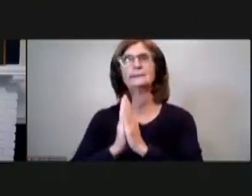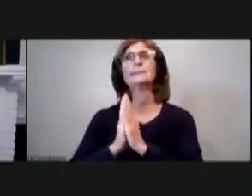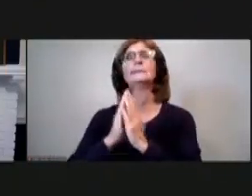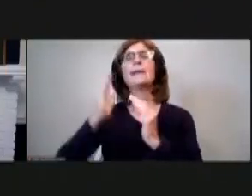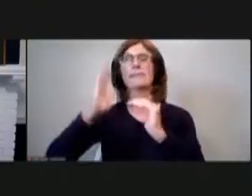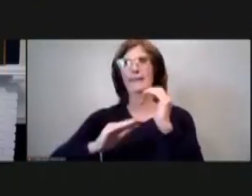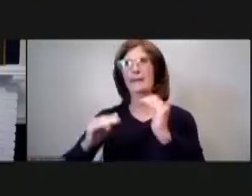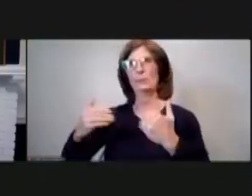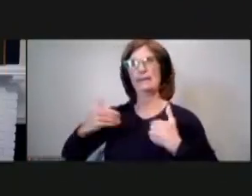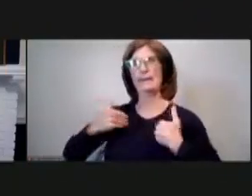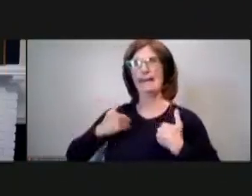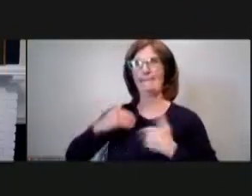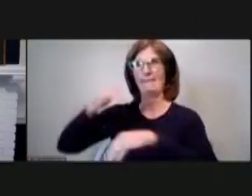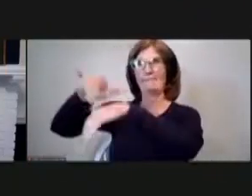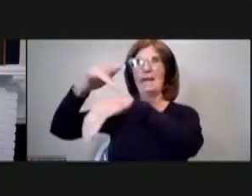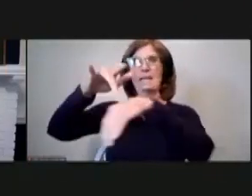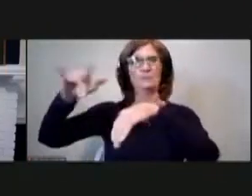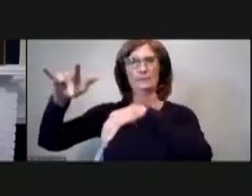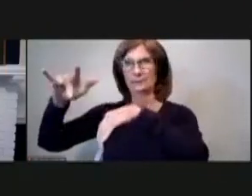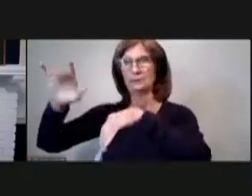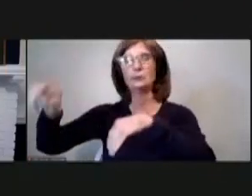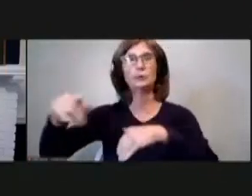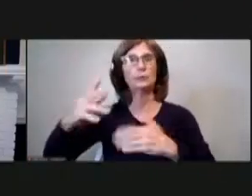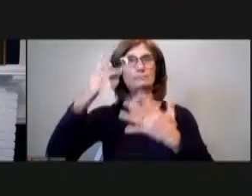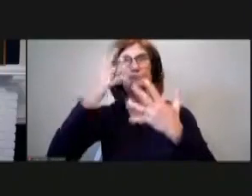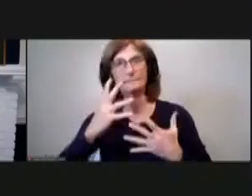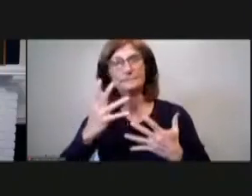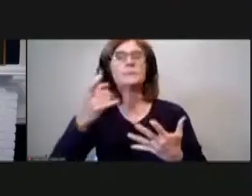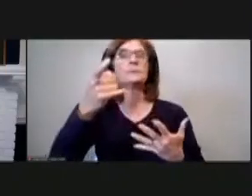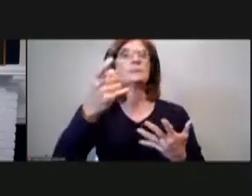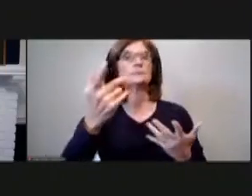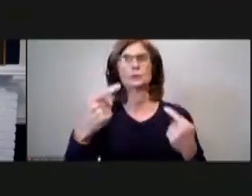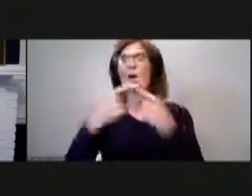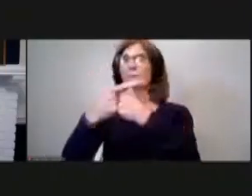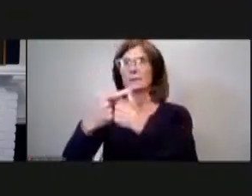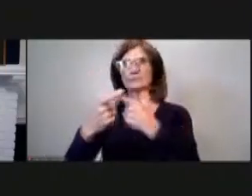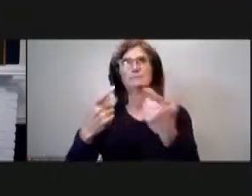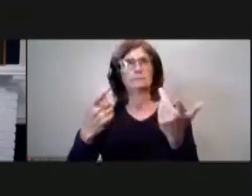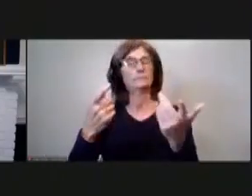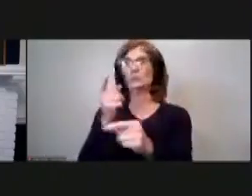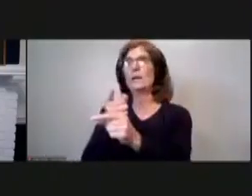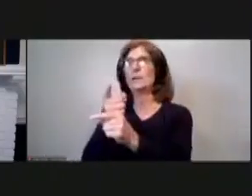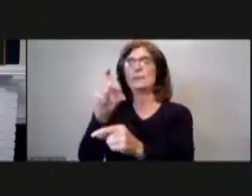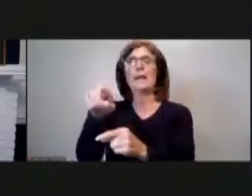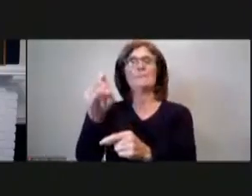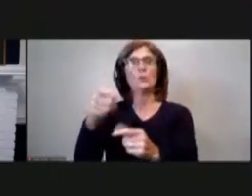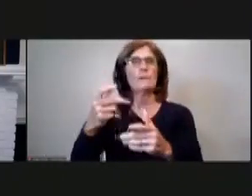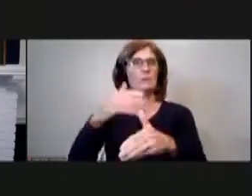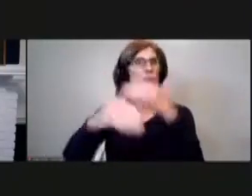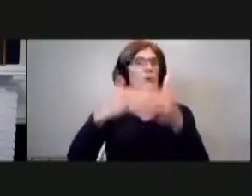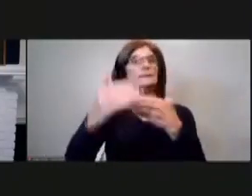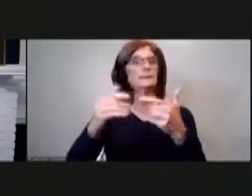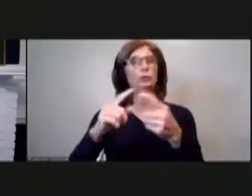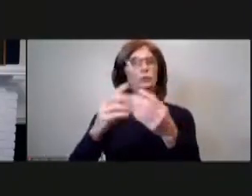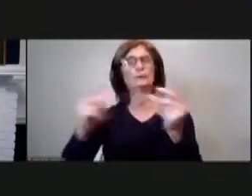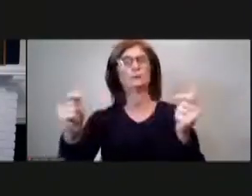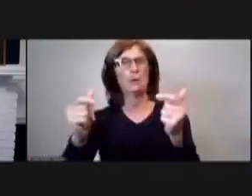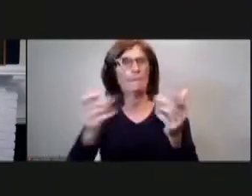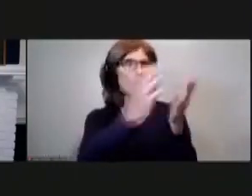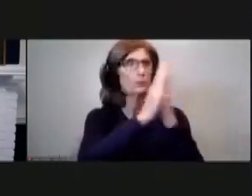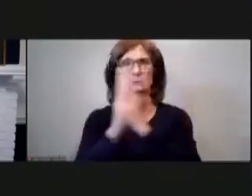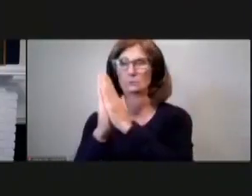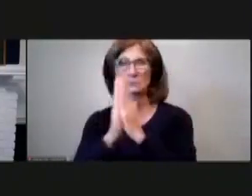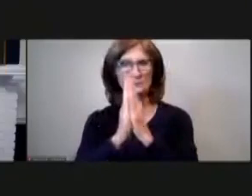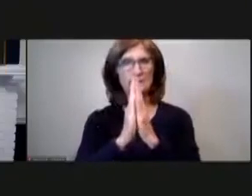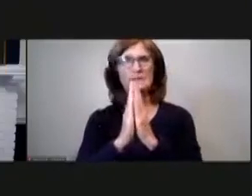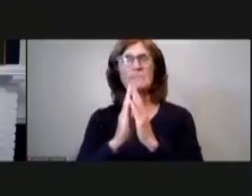and so unfortunately that creates conflicts that we have to have a process to try to resolve um and that's the means